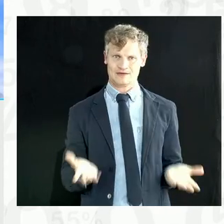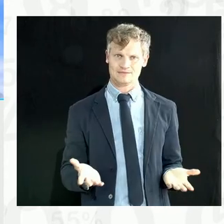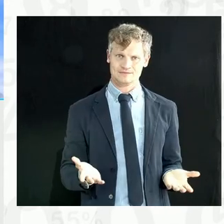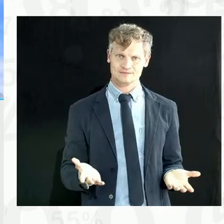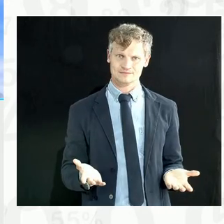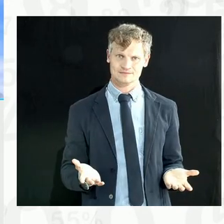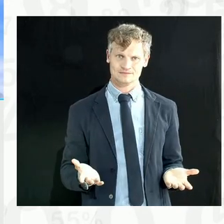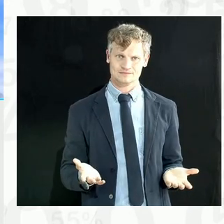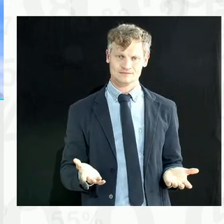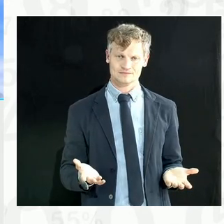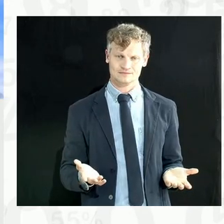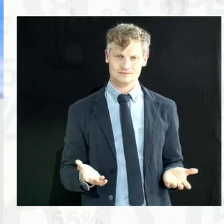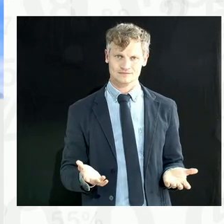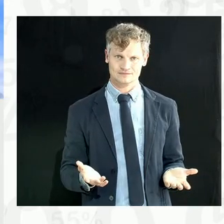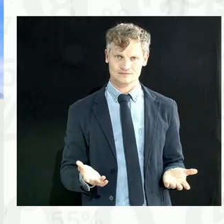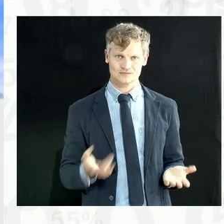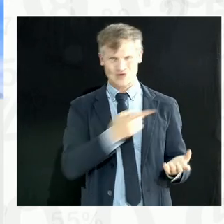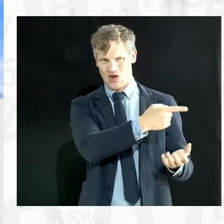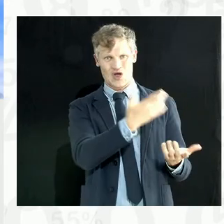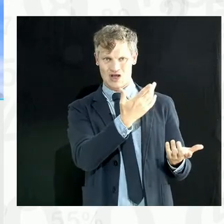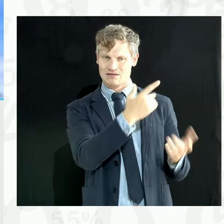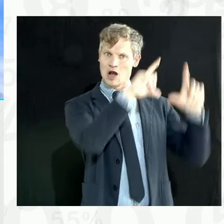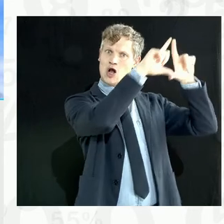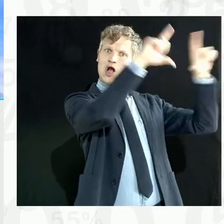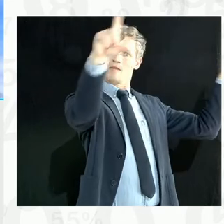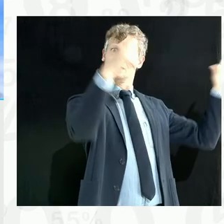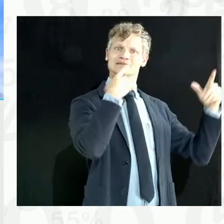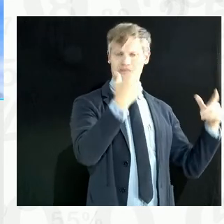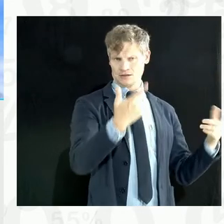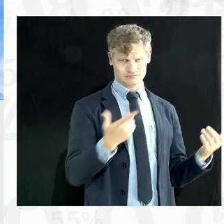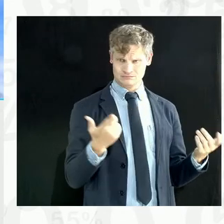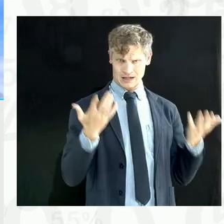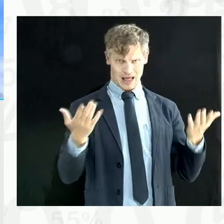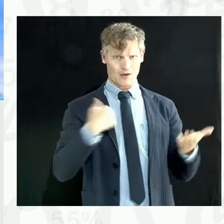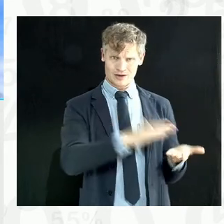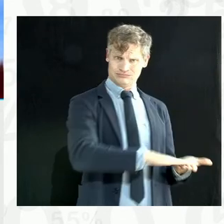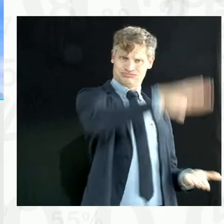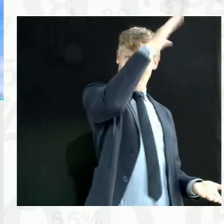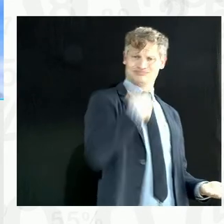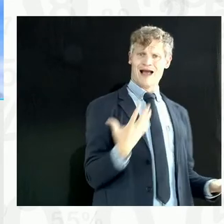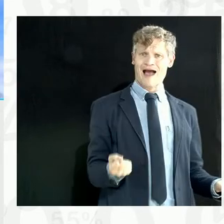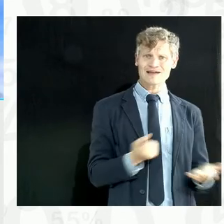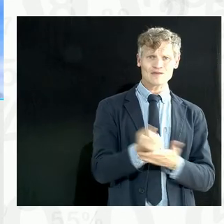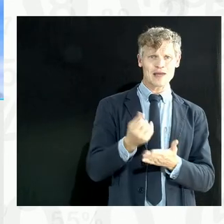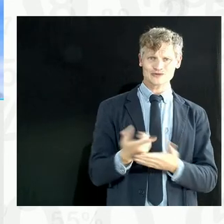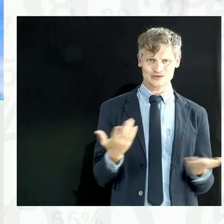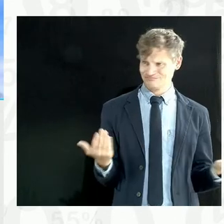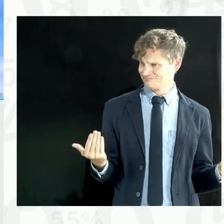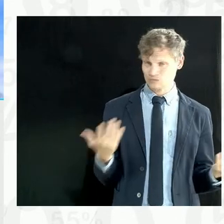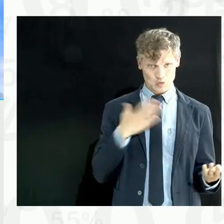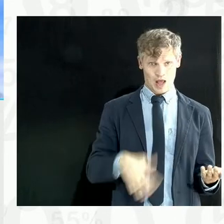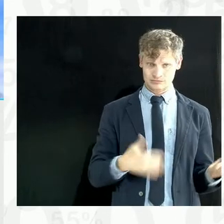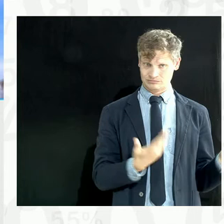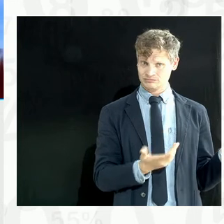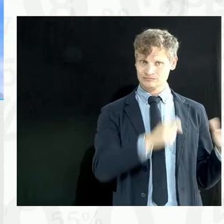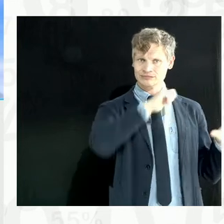me. This is where the citizen is threatened. This is where he becomes weak. And this is where